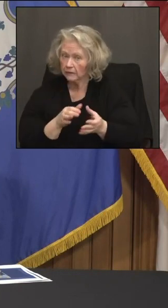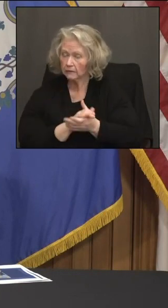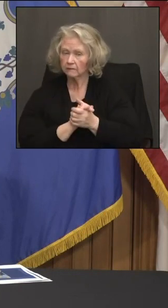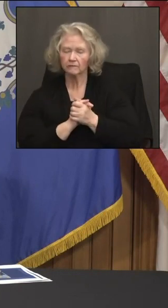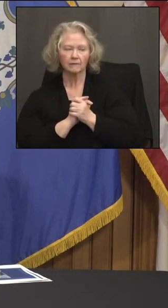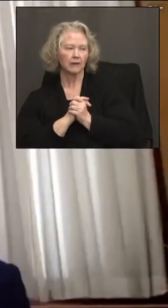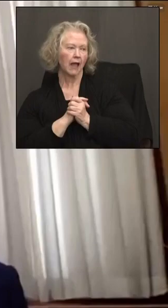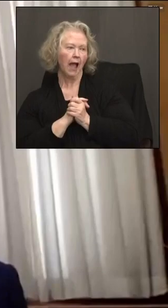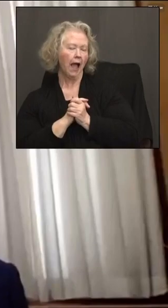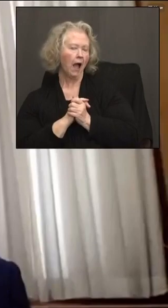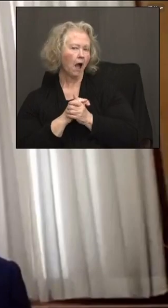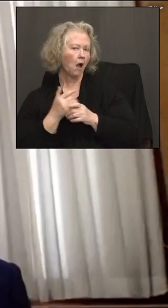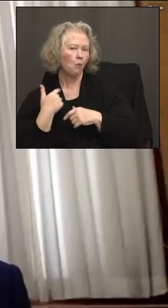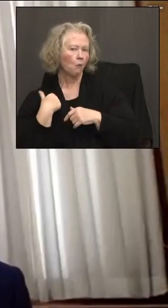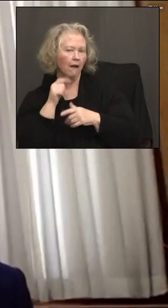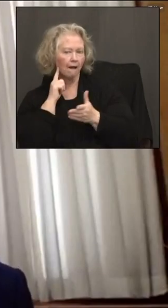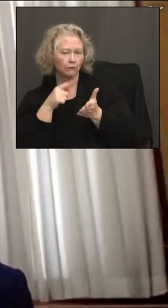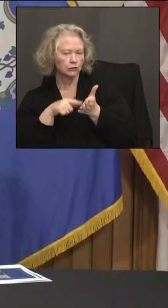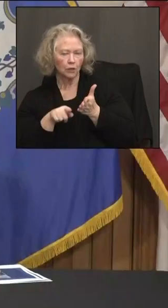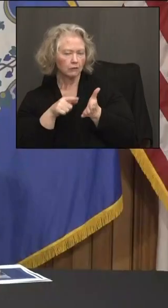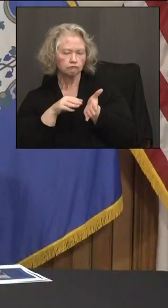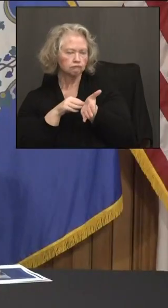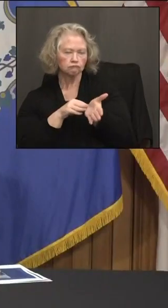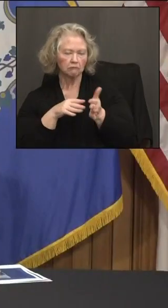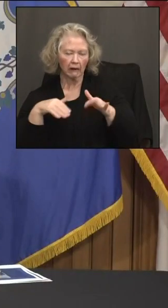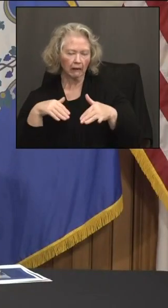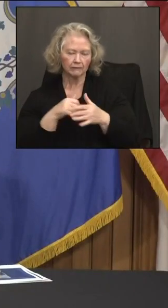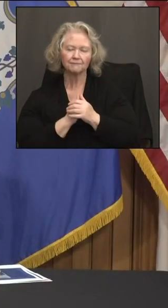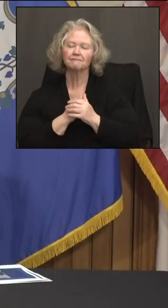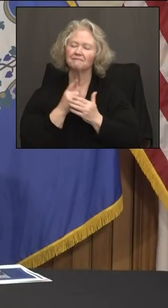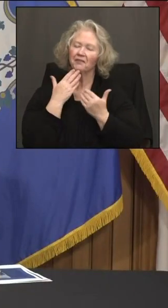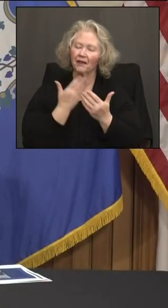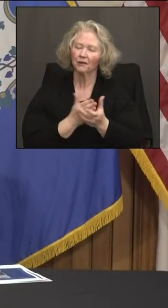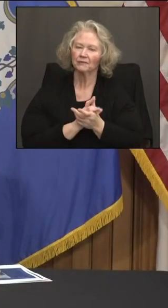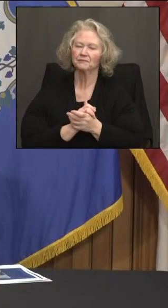We have not done polling on that now. OK, thank you.